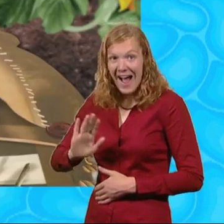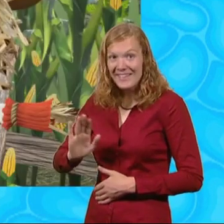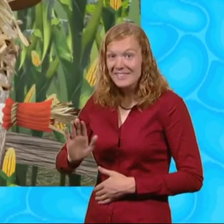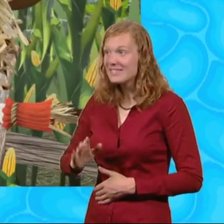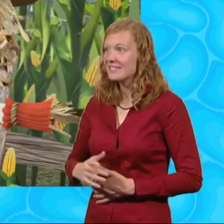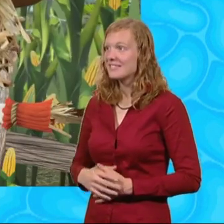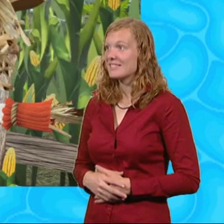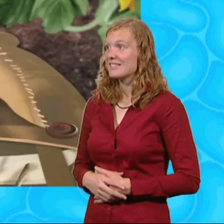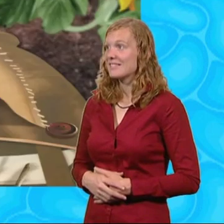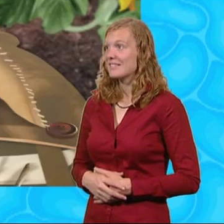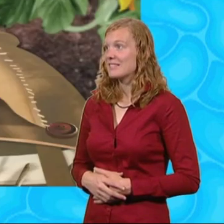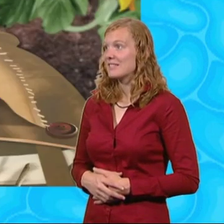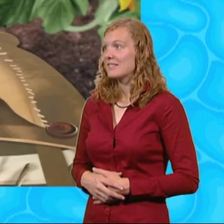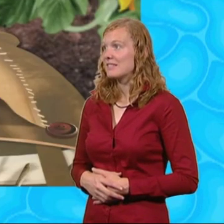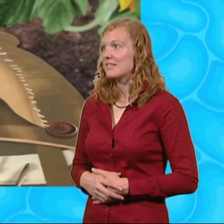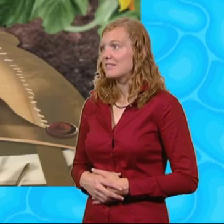Hey!